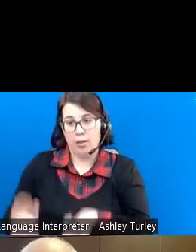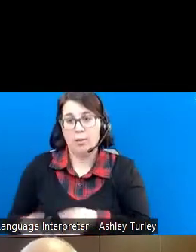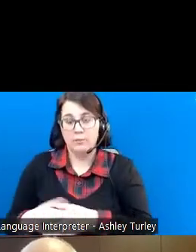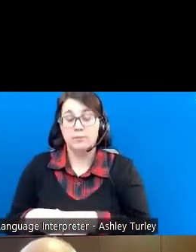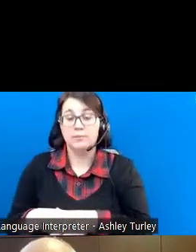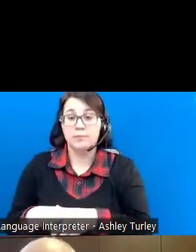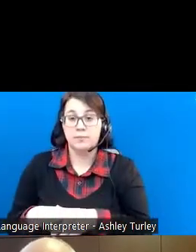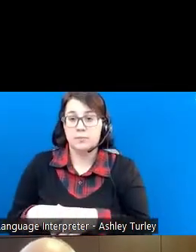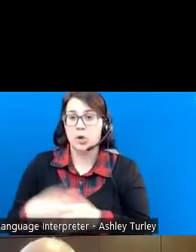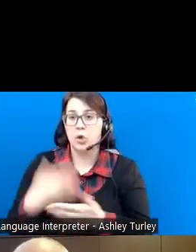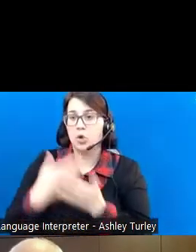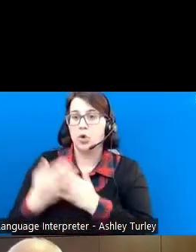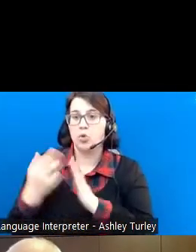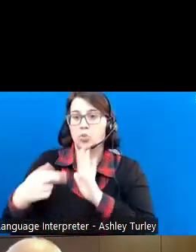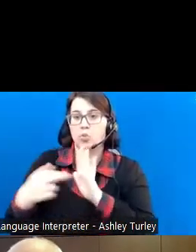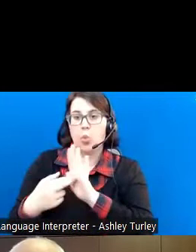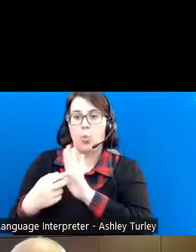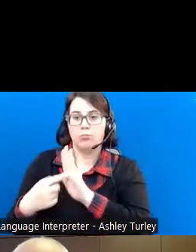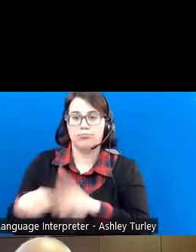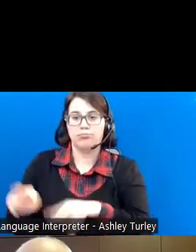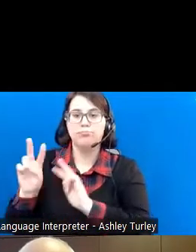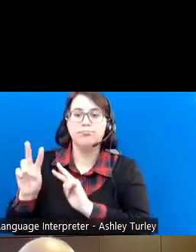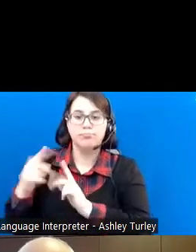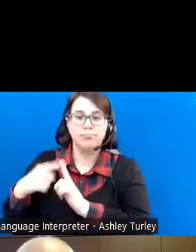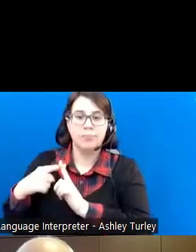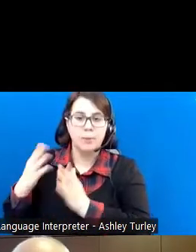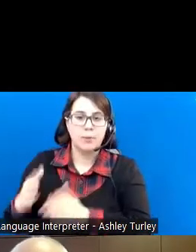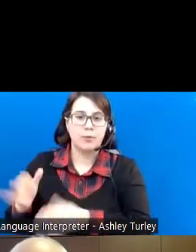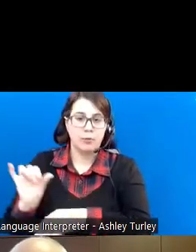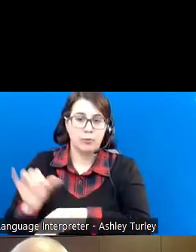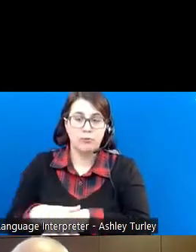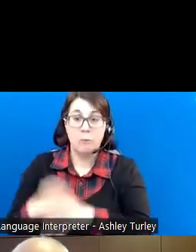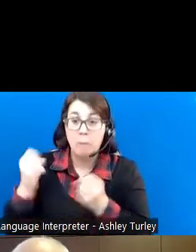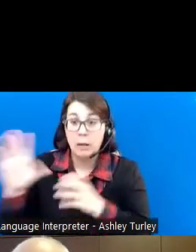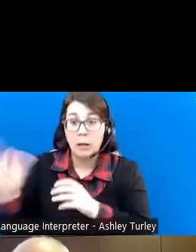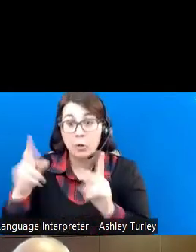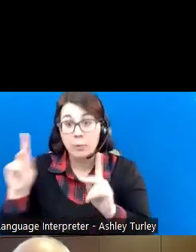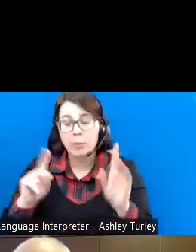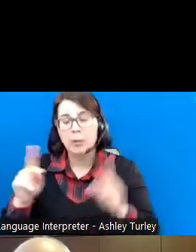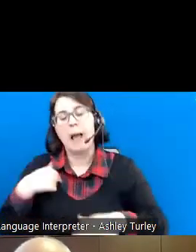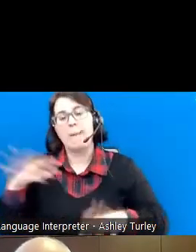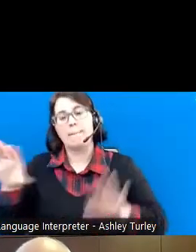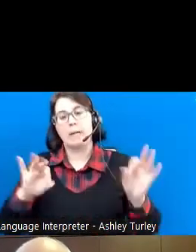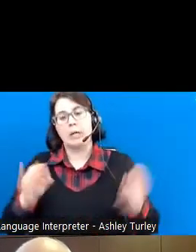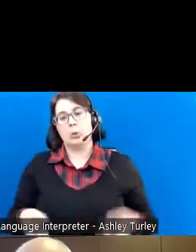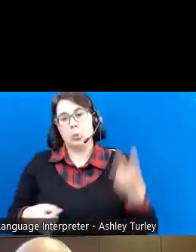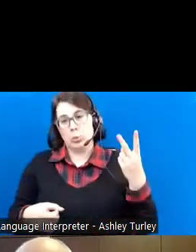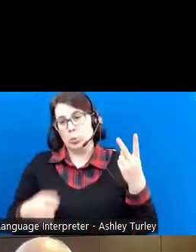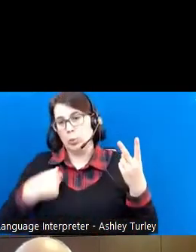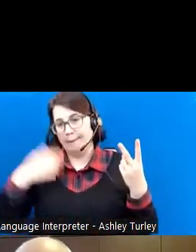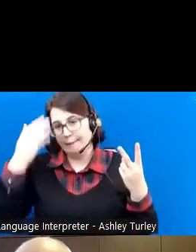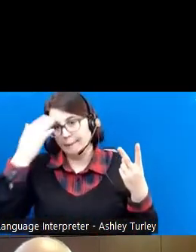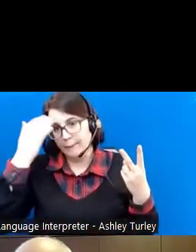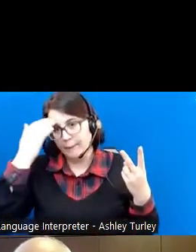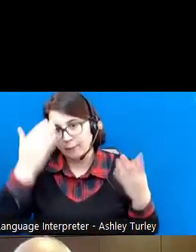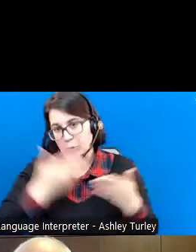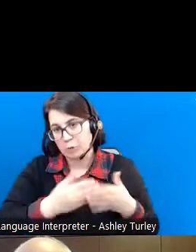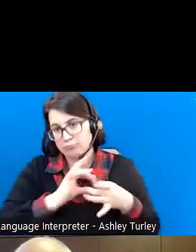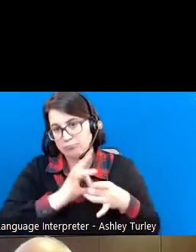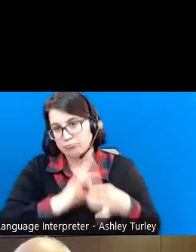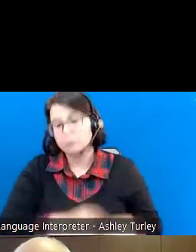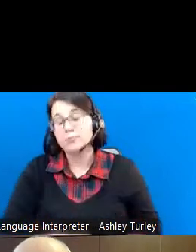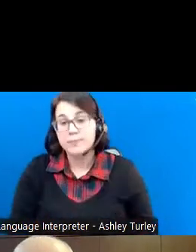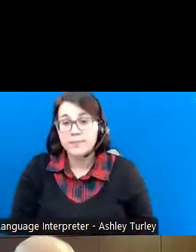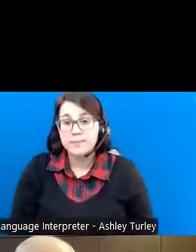great role model, too. So there are many, many other people. I just plucked out a couple people that I happen to know pretty well. So